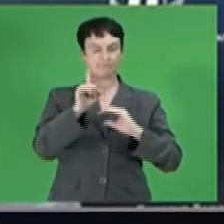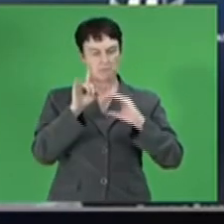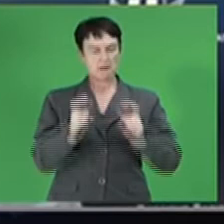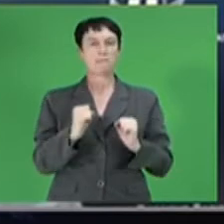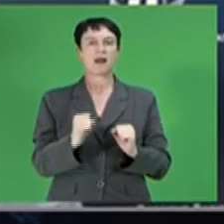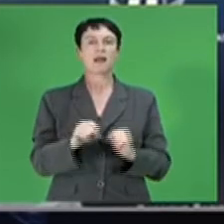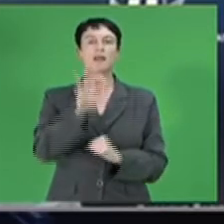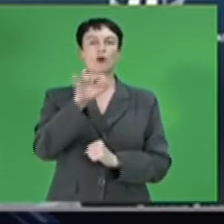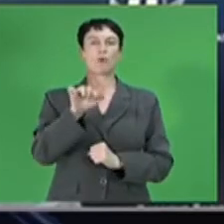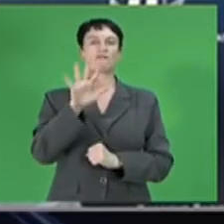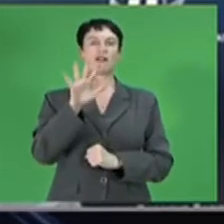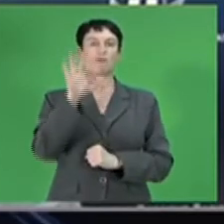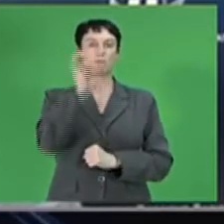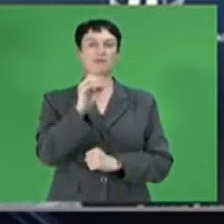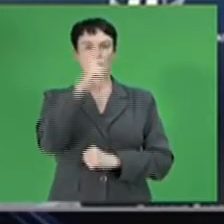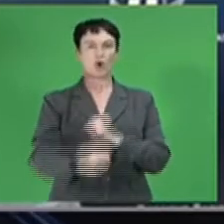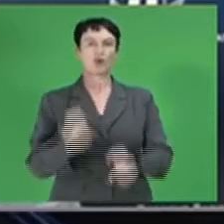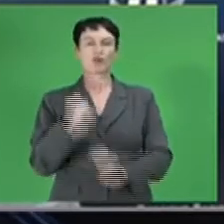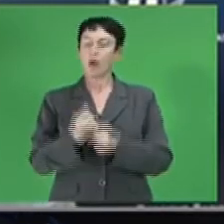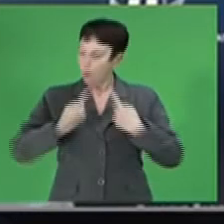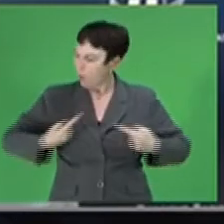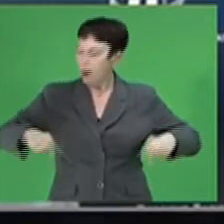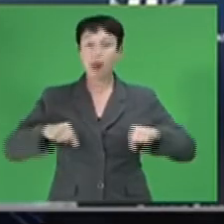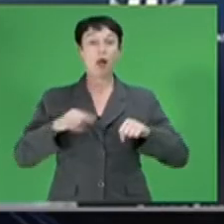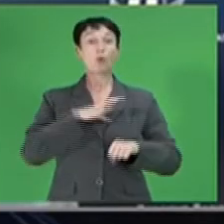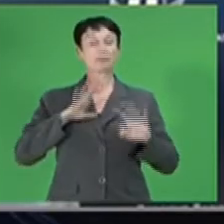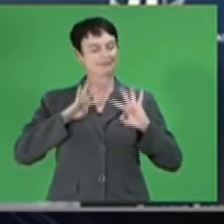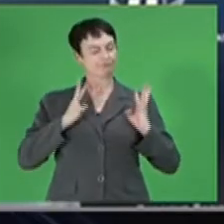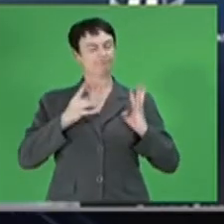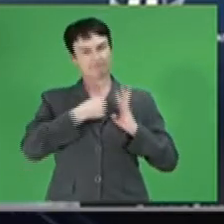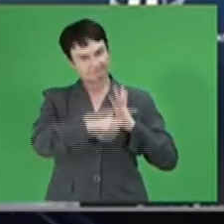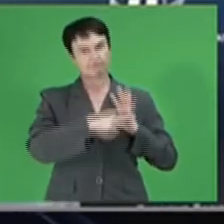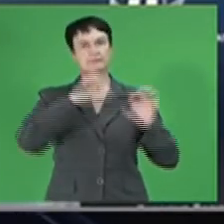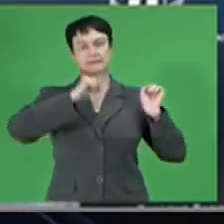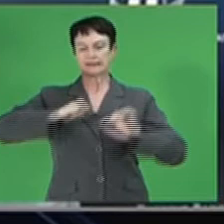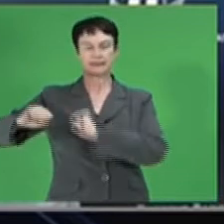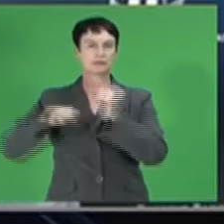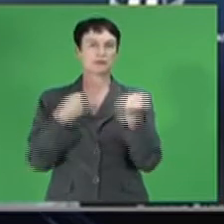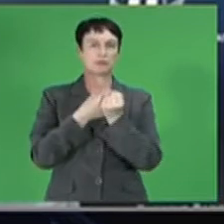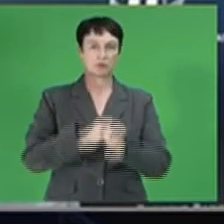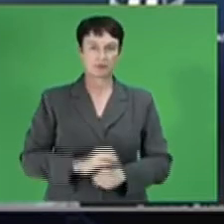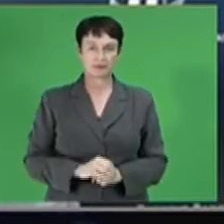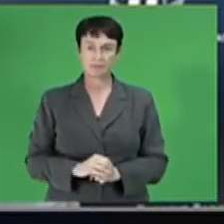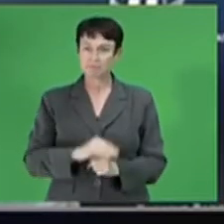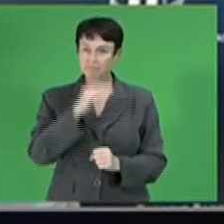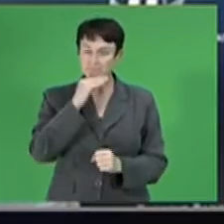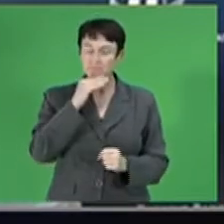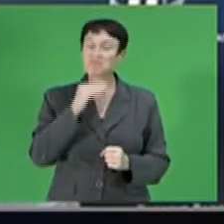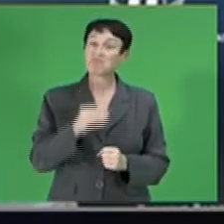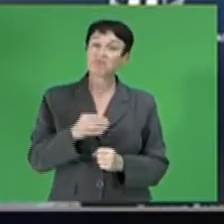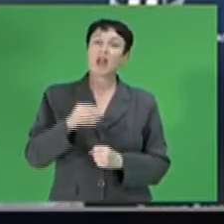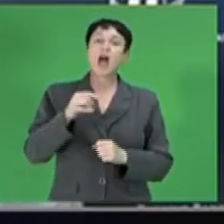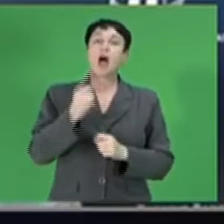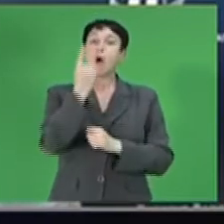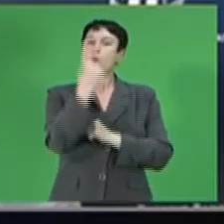The decision was unanimous. The implied policy rate path of the quarterly projection model